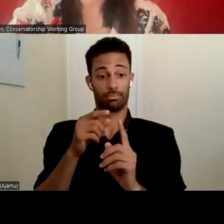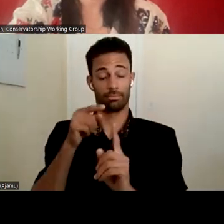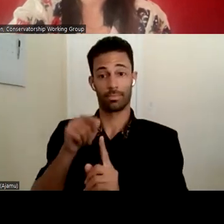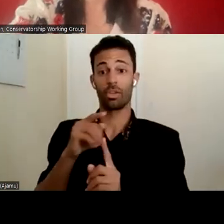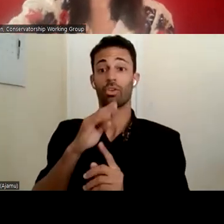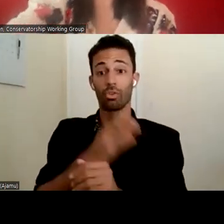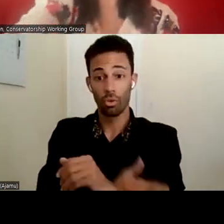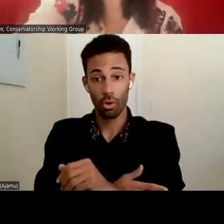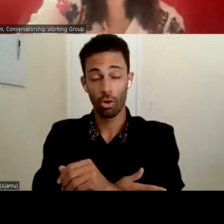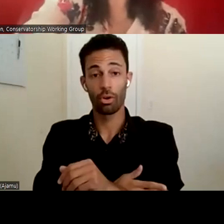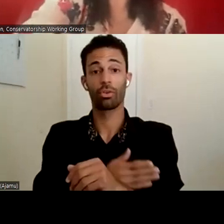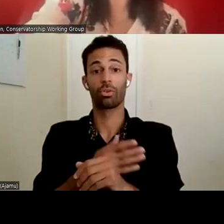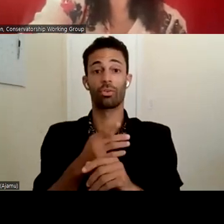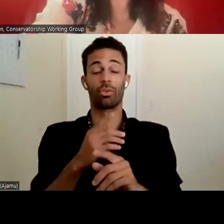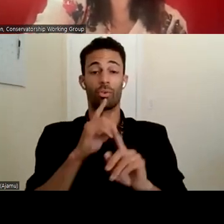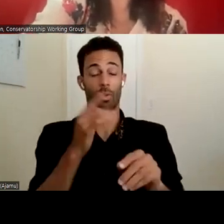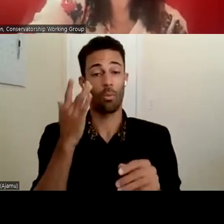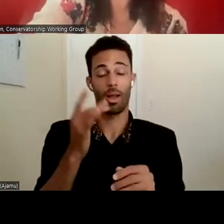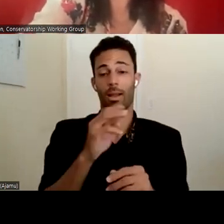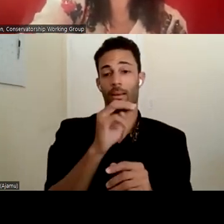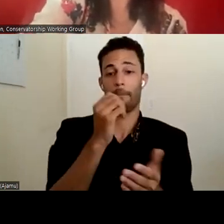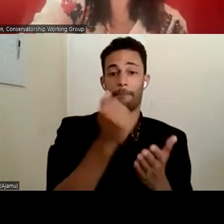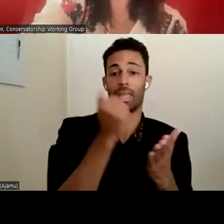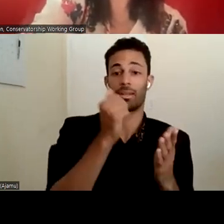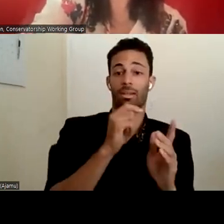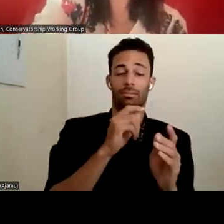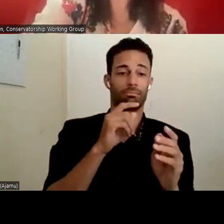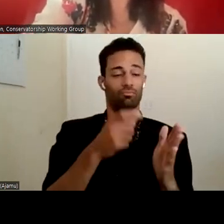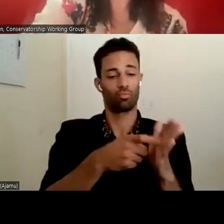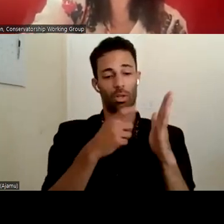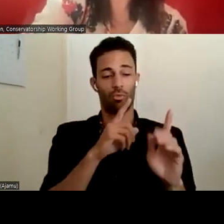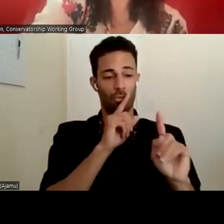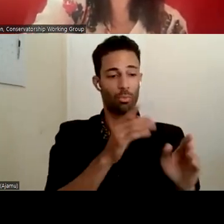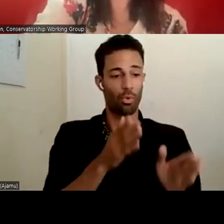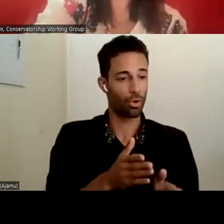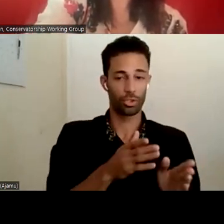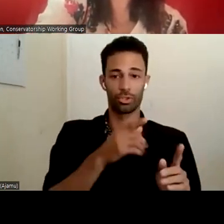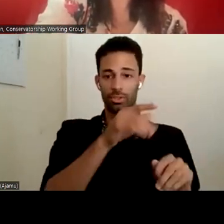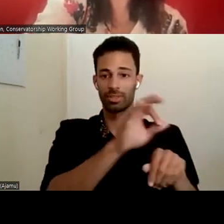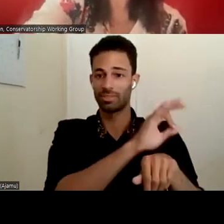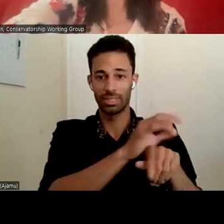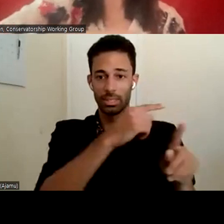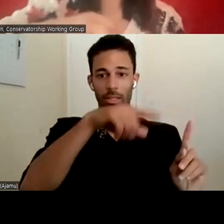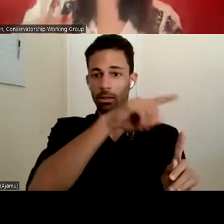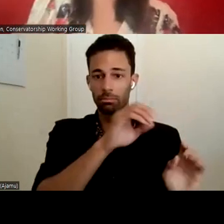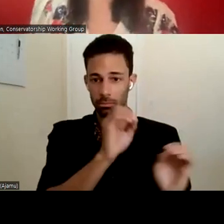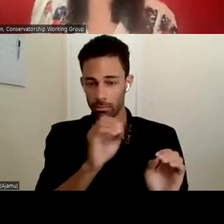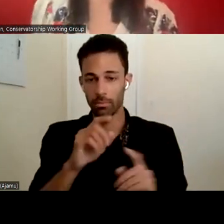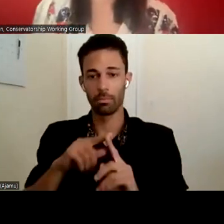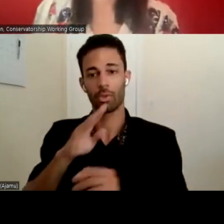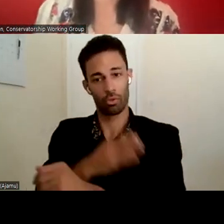full of mandated reporters. Um, so that's the most concerning thing. We want the case reported, but we want it